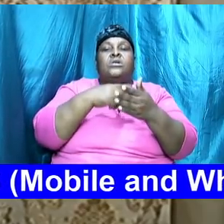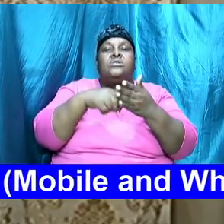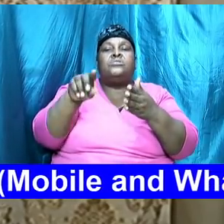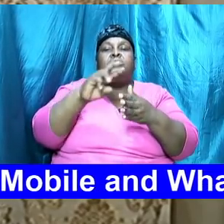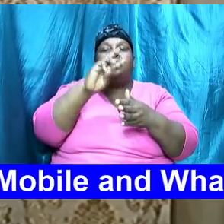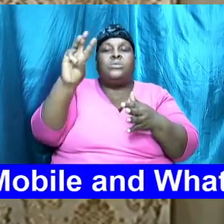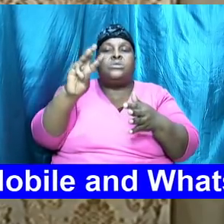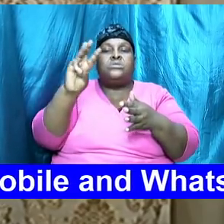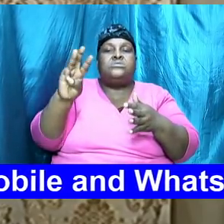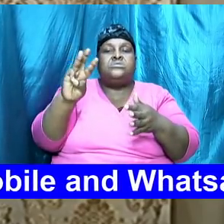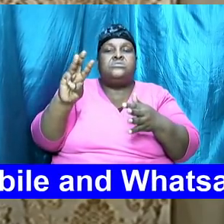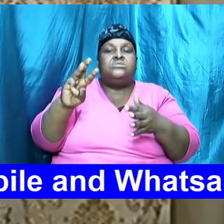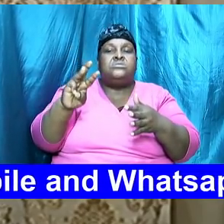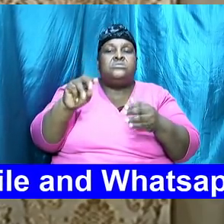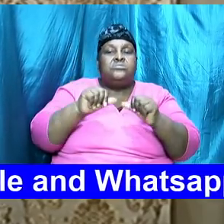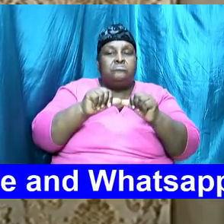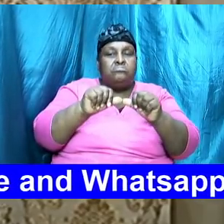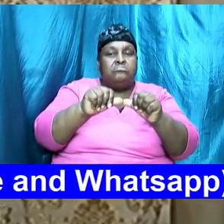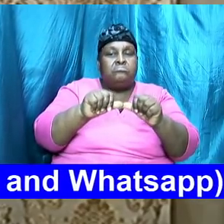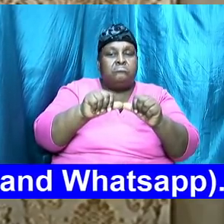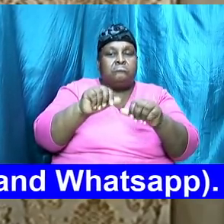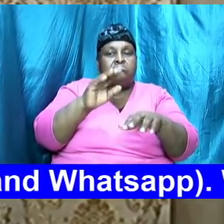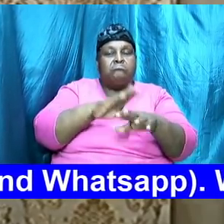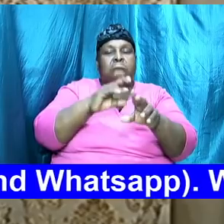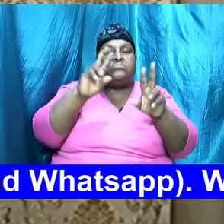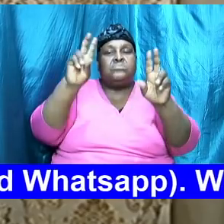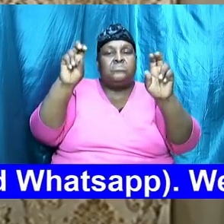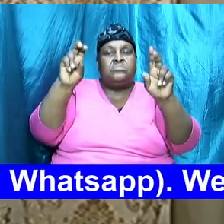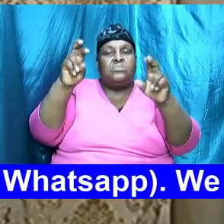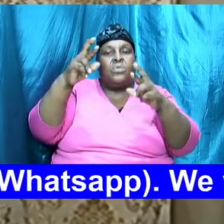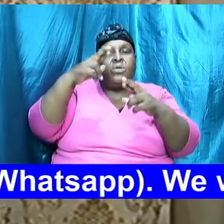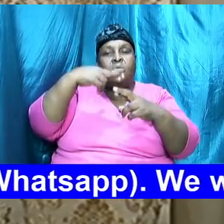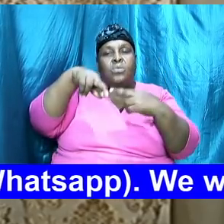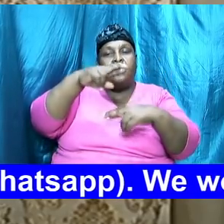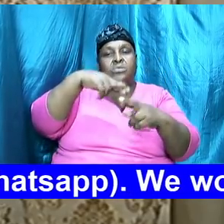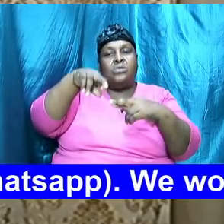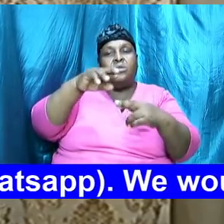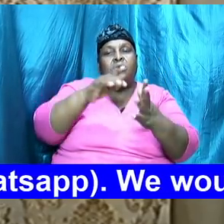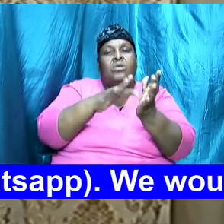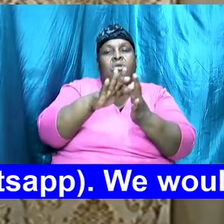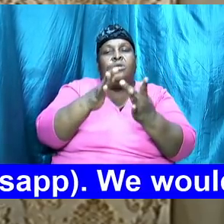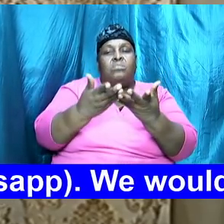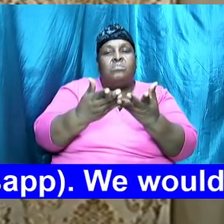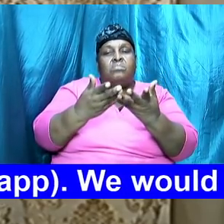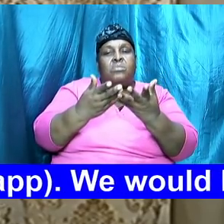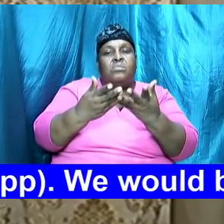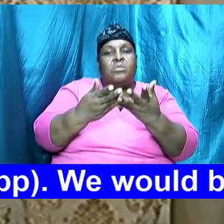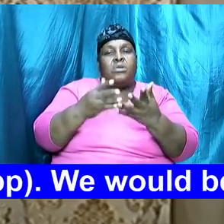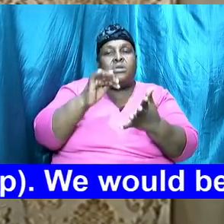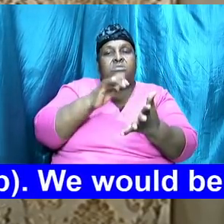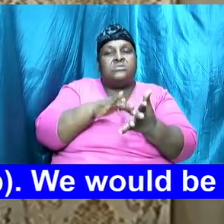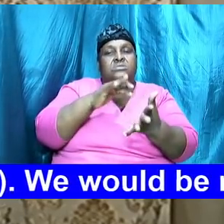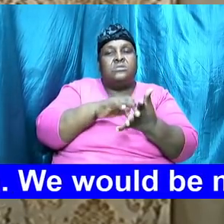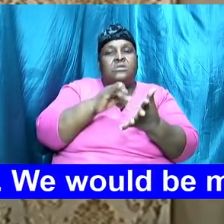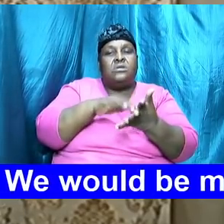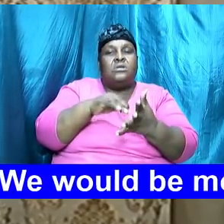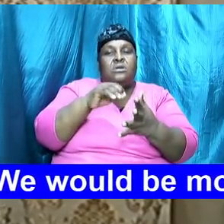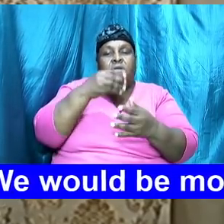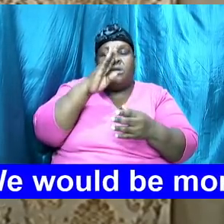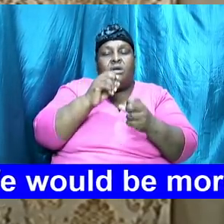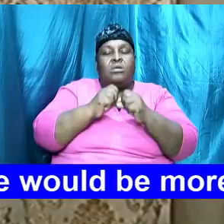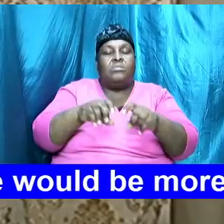continue on the subject relationship a biblical view God bless you in Jesus name